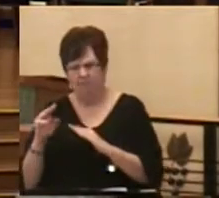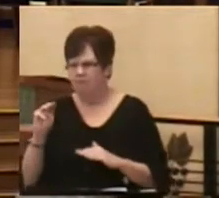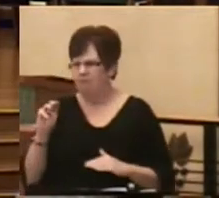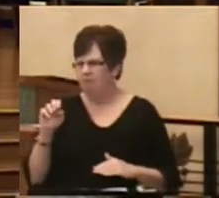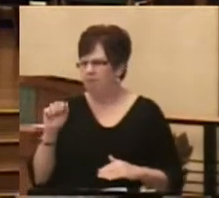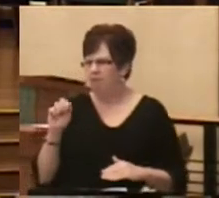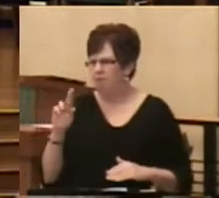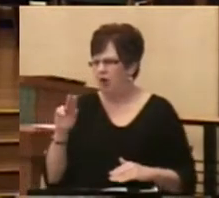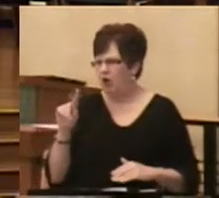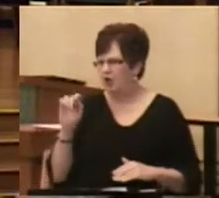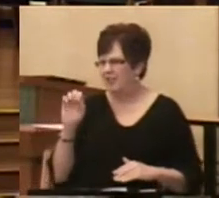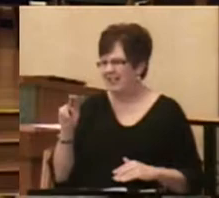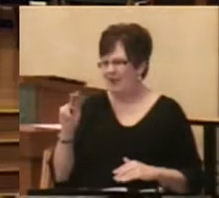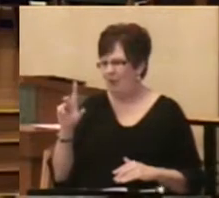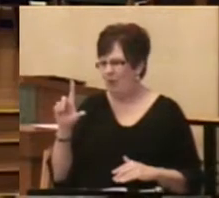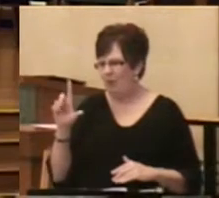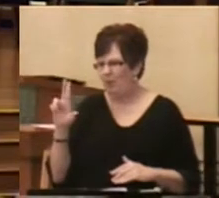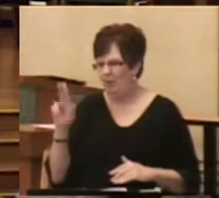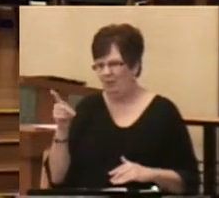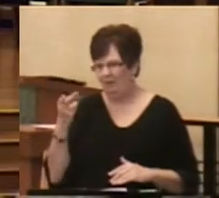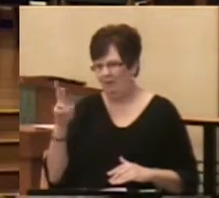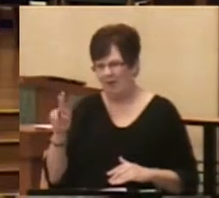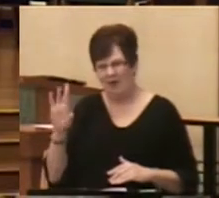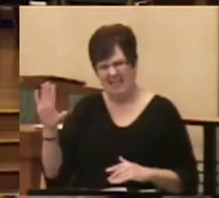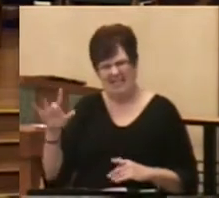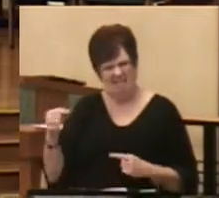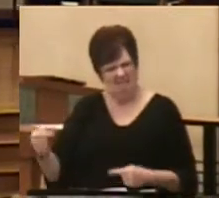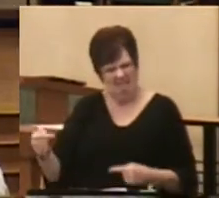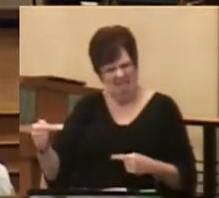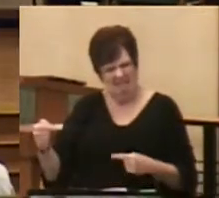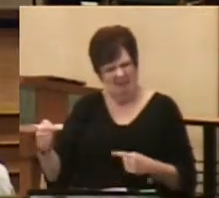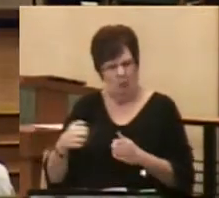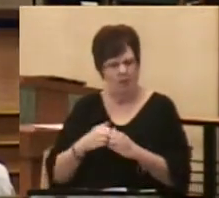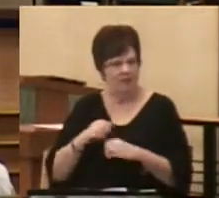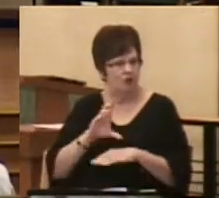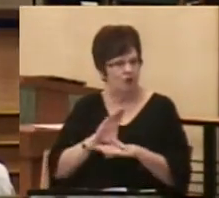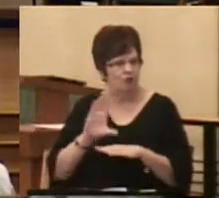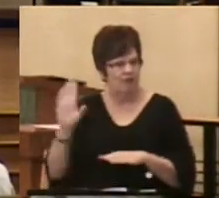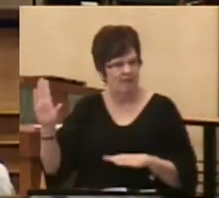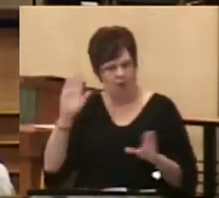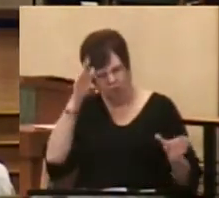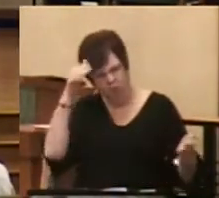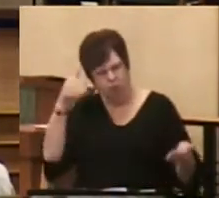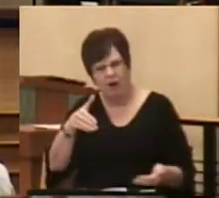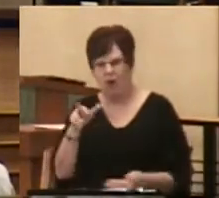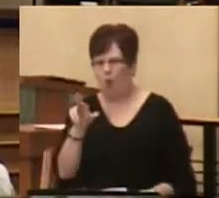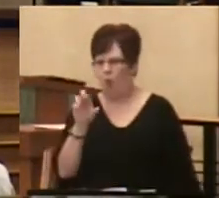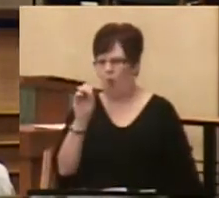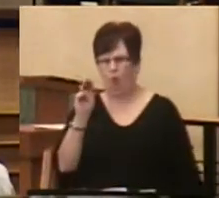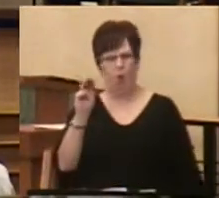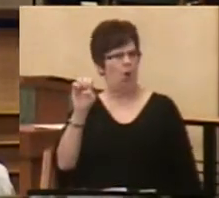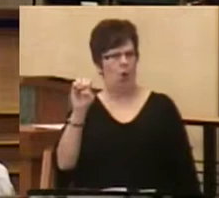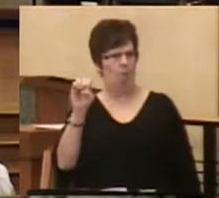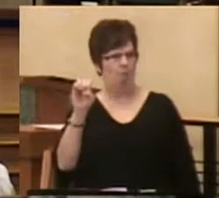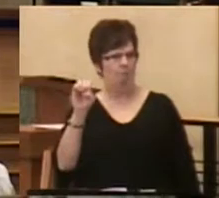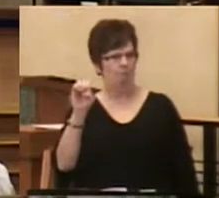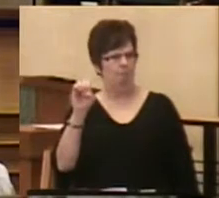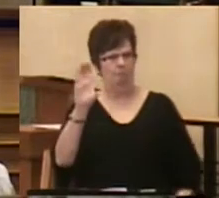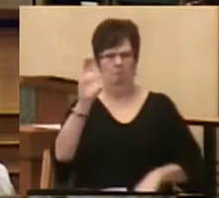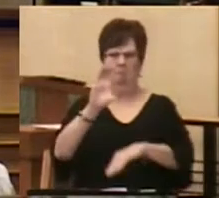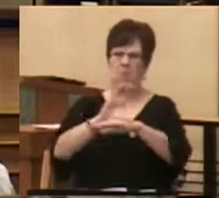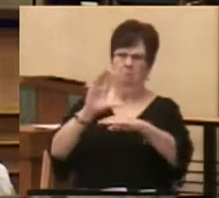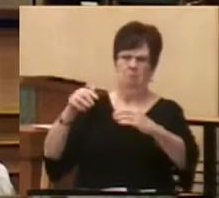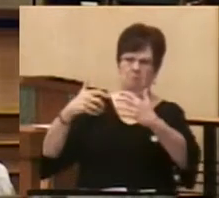Luther's quibbles with the church in his day was their fixation on Rome and a cathedral in